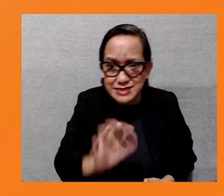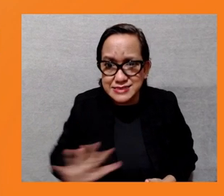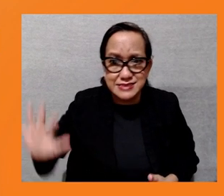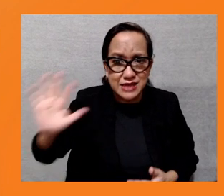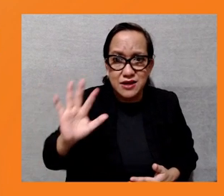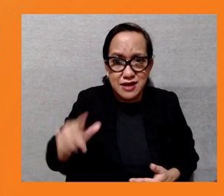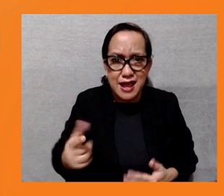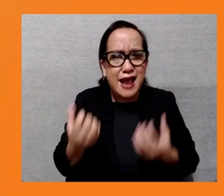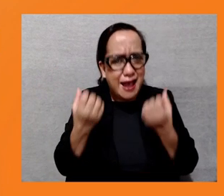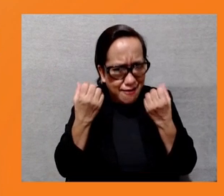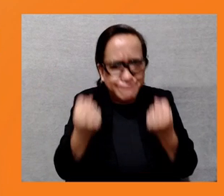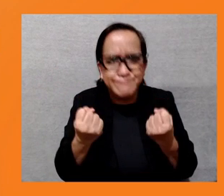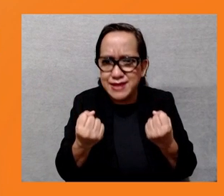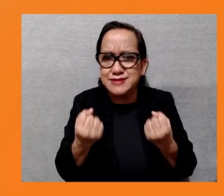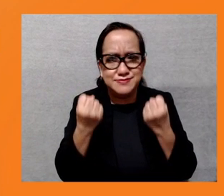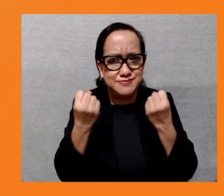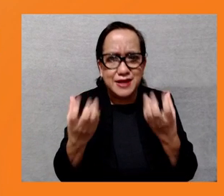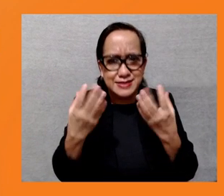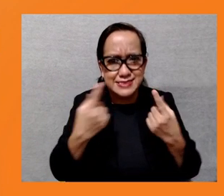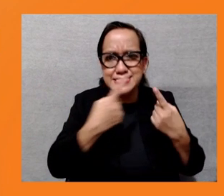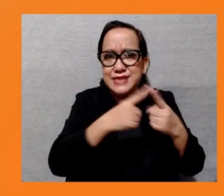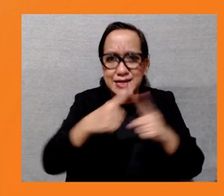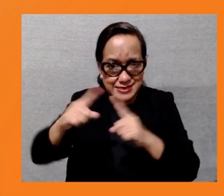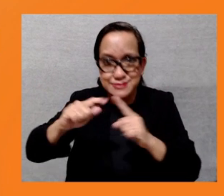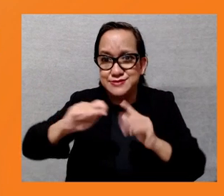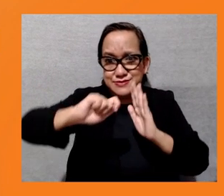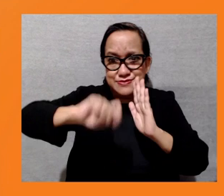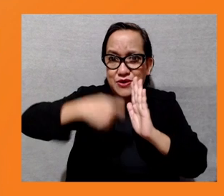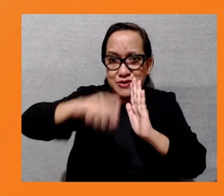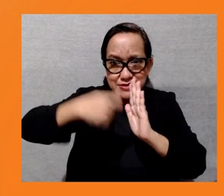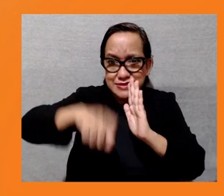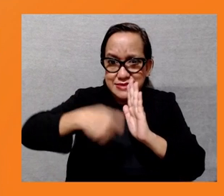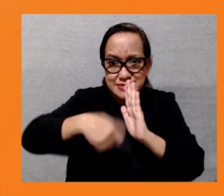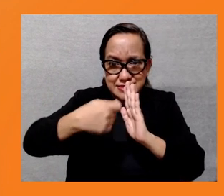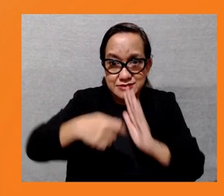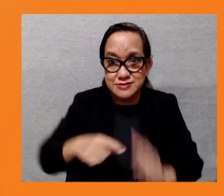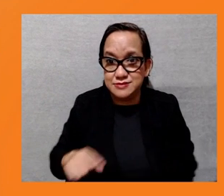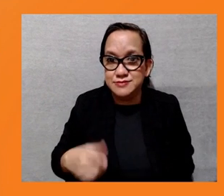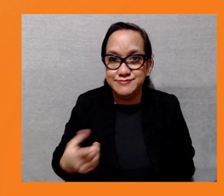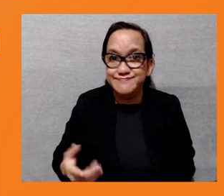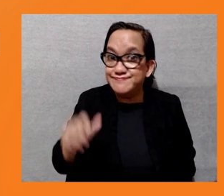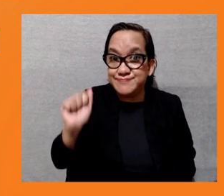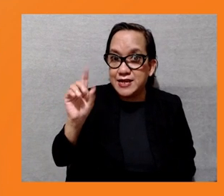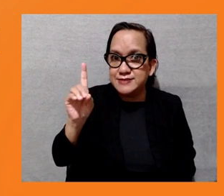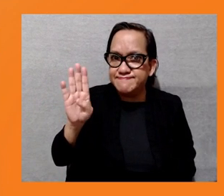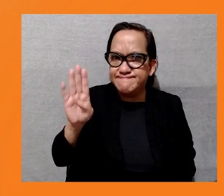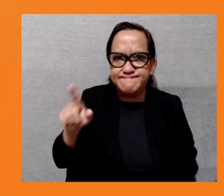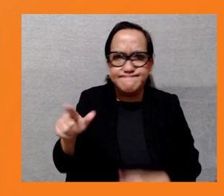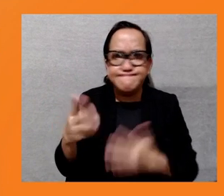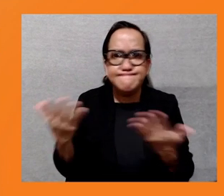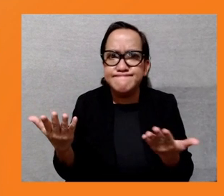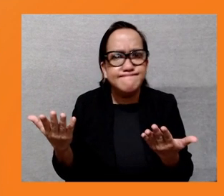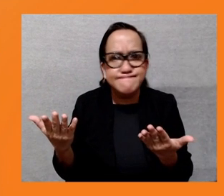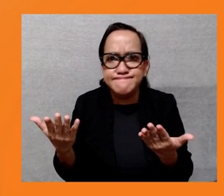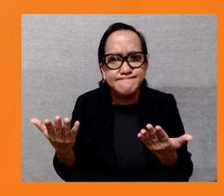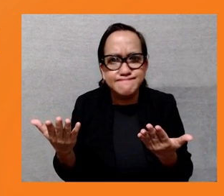to complaints filed at ADB's accountability mechanism. Now, if there are issues harping on safeguards delivery at the